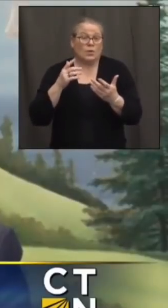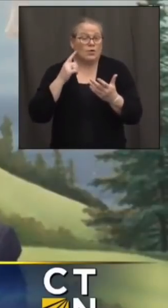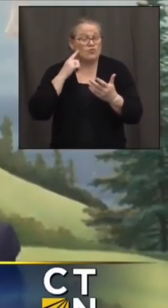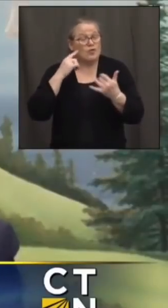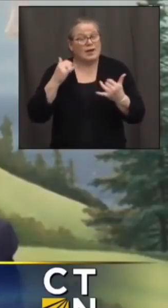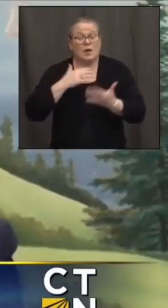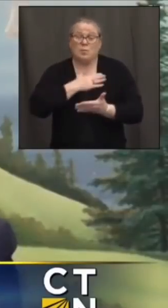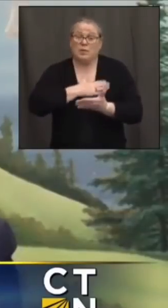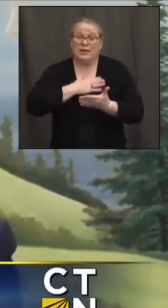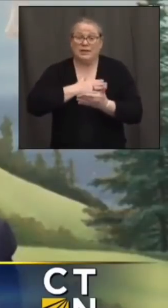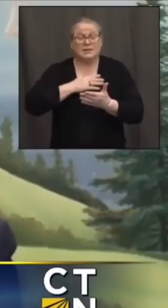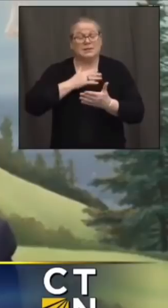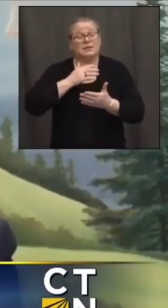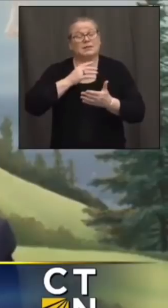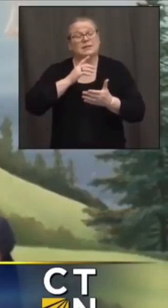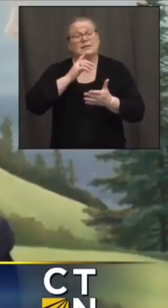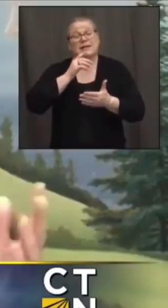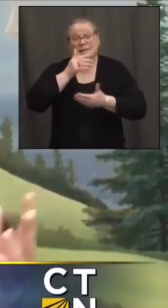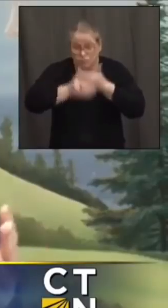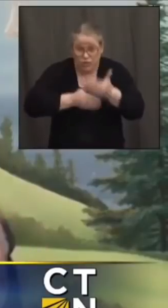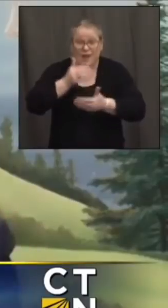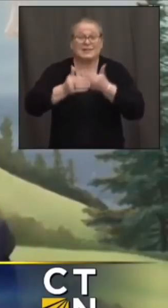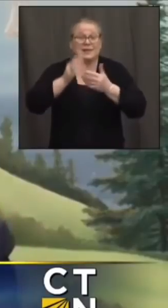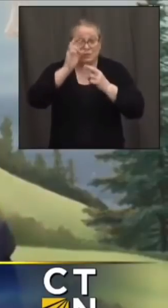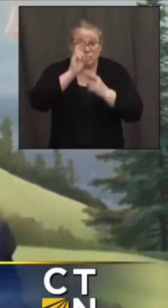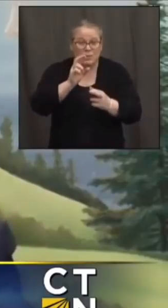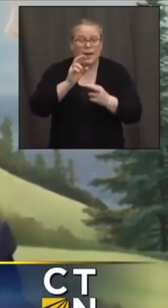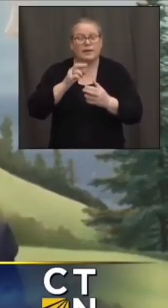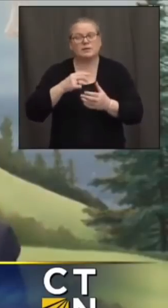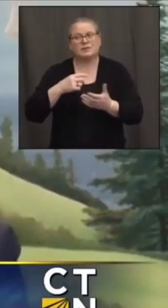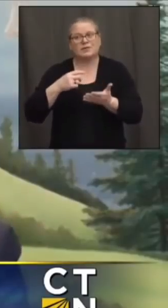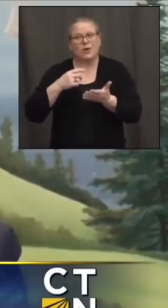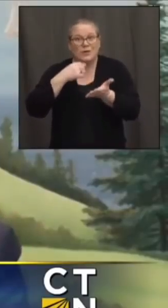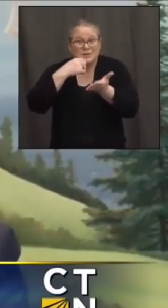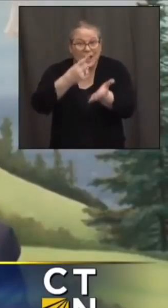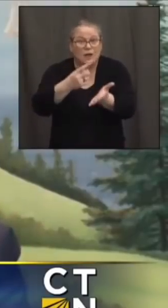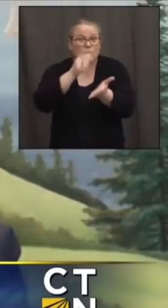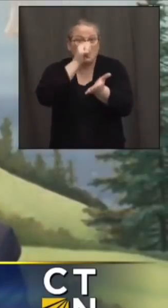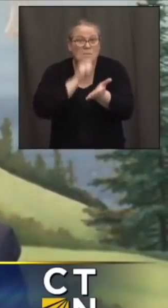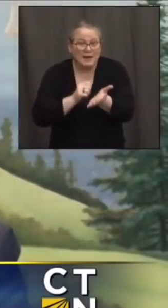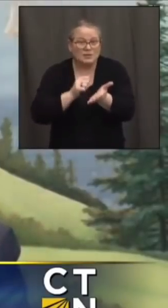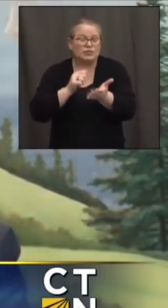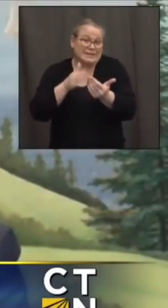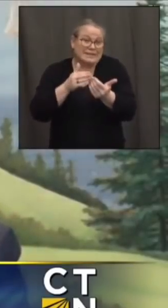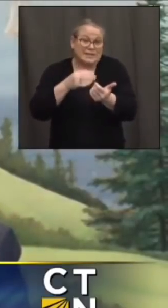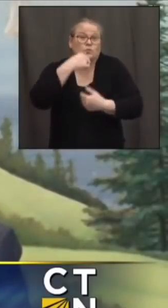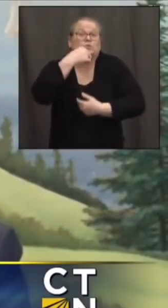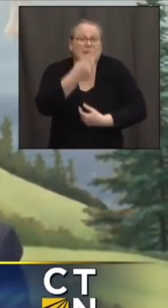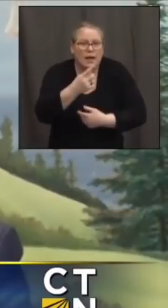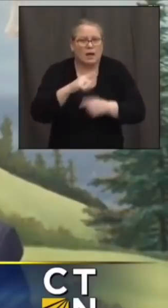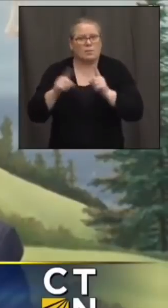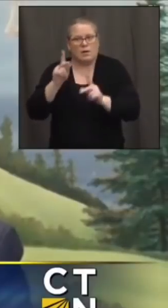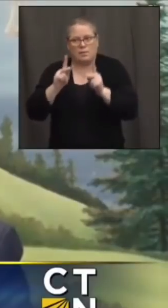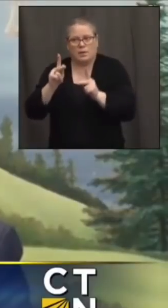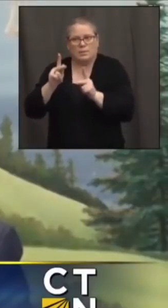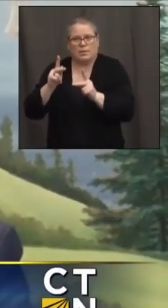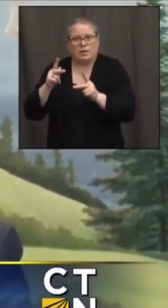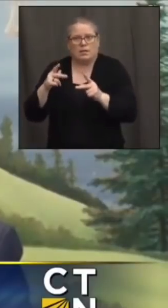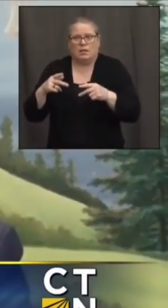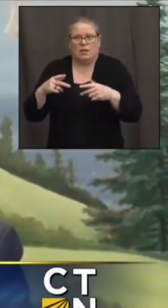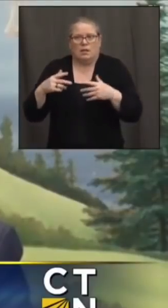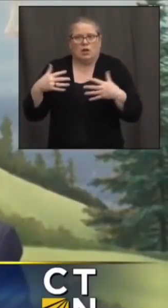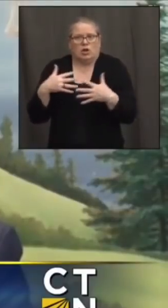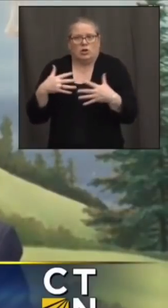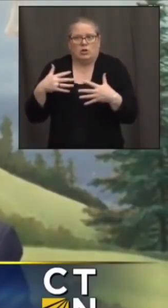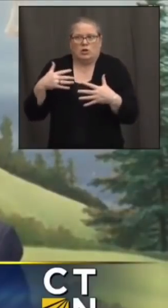please respect the process it's easy to say be patient but uh when you have raging colbert and people feeling um nerves on edge